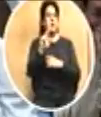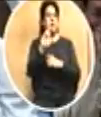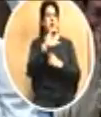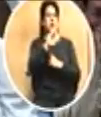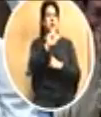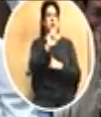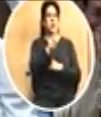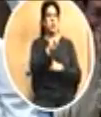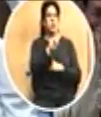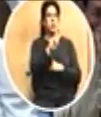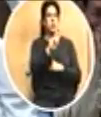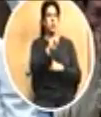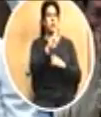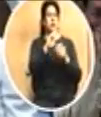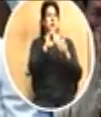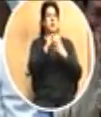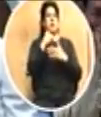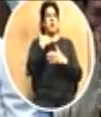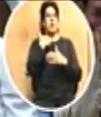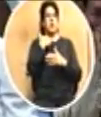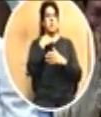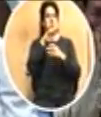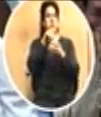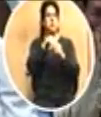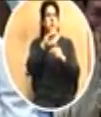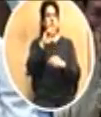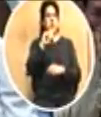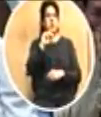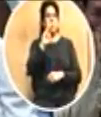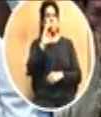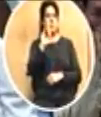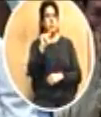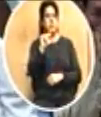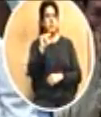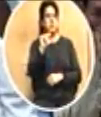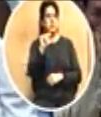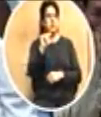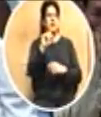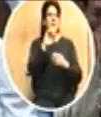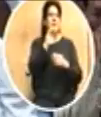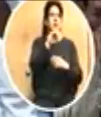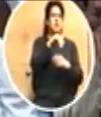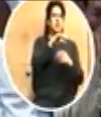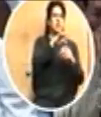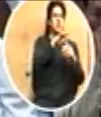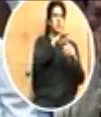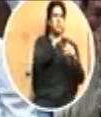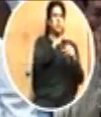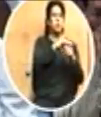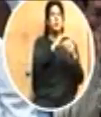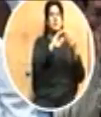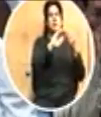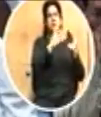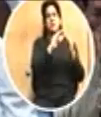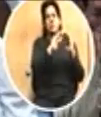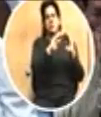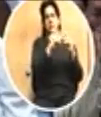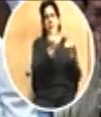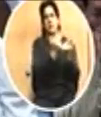flew combat missions with. That vote that the city council